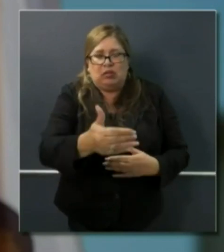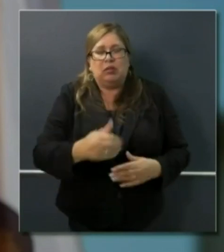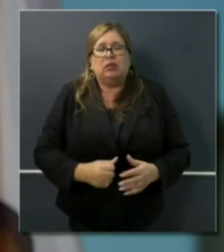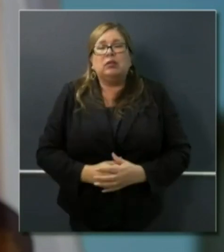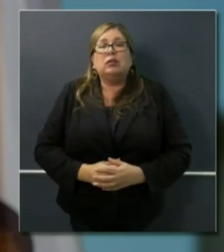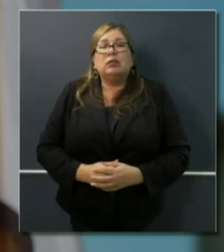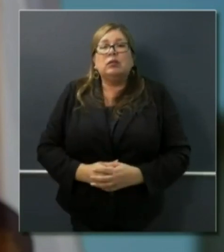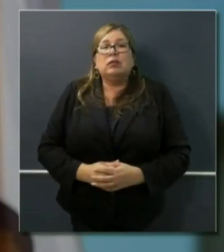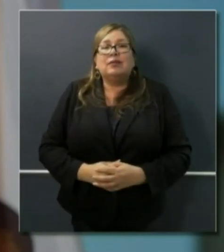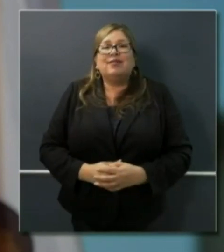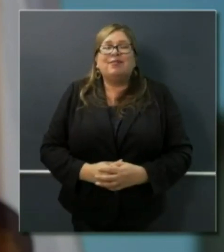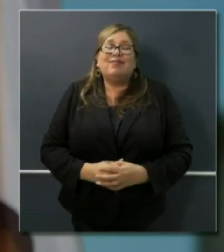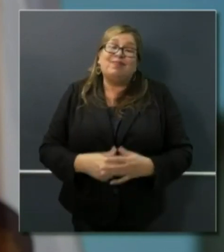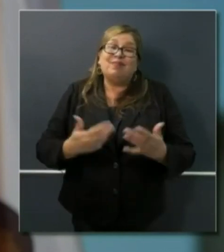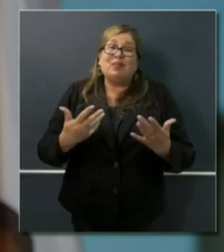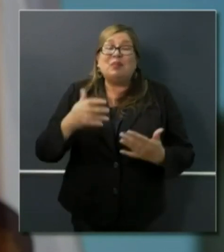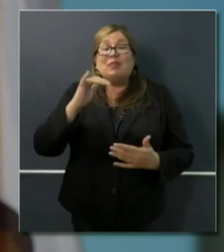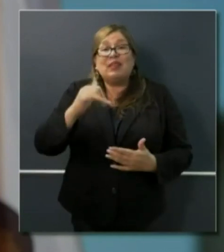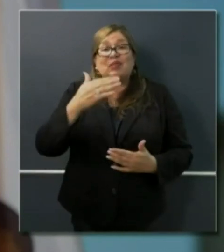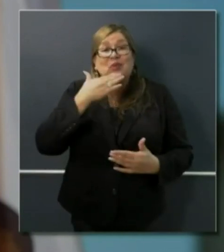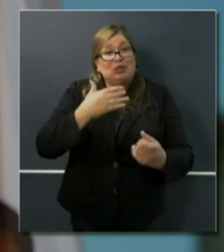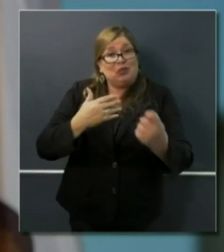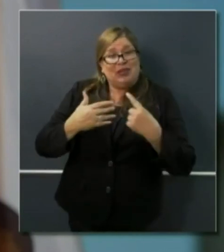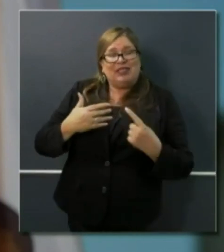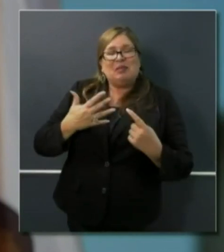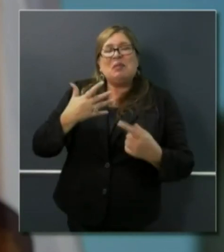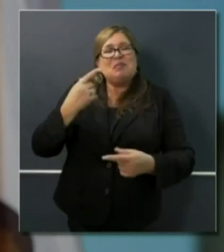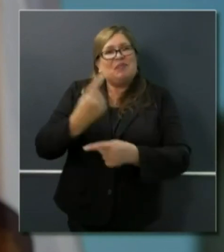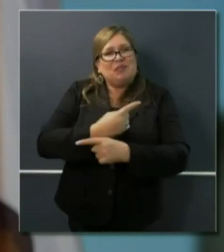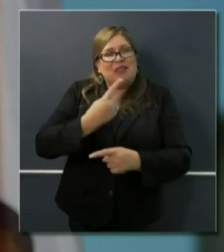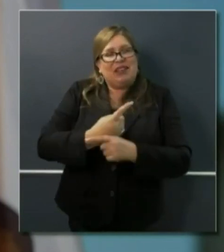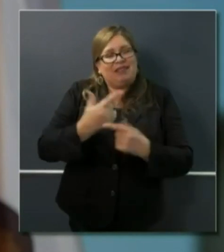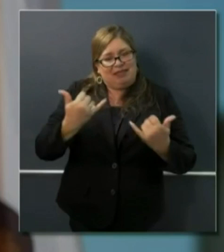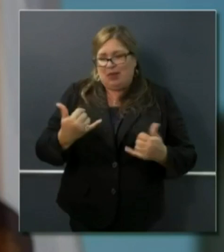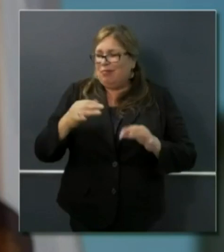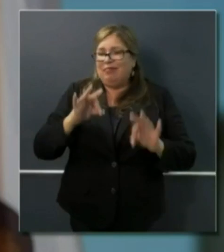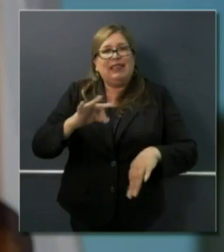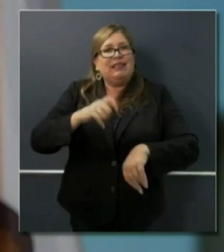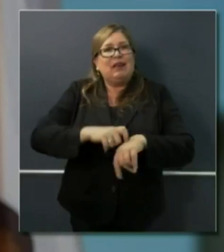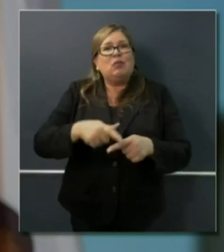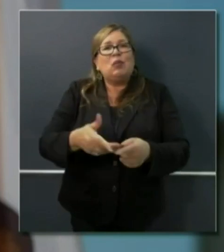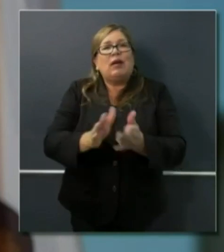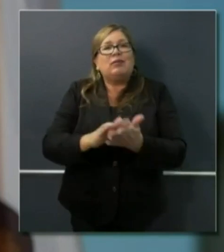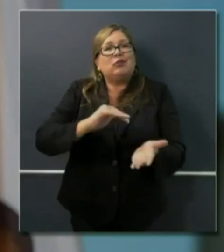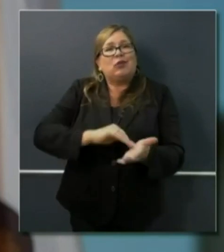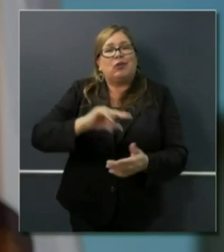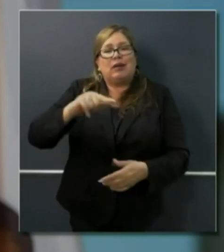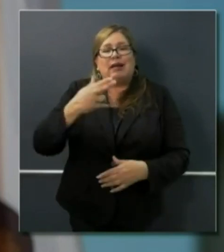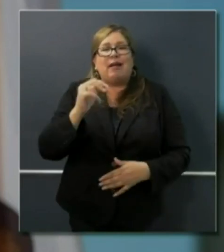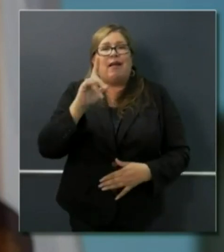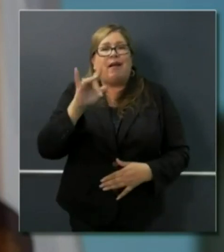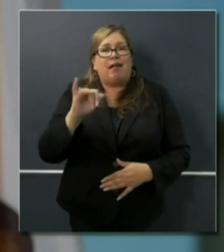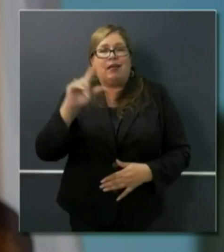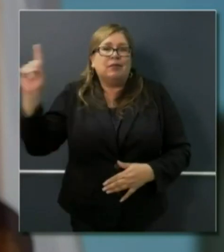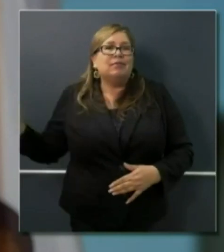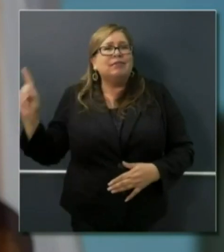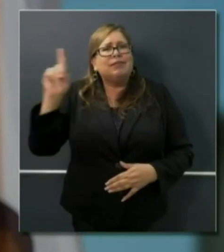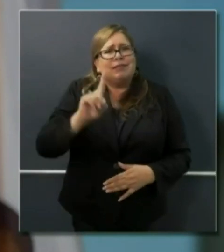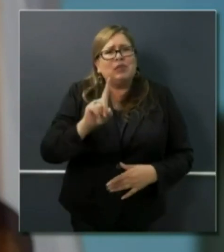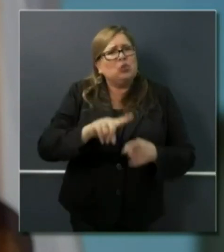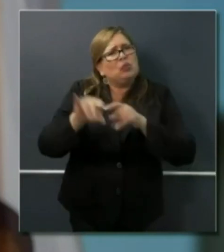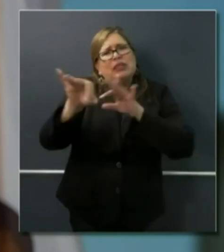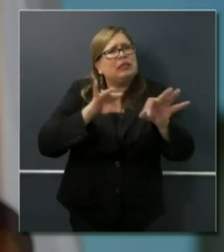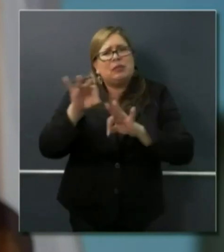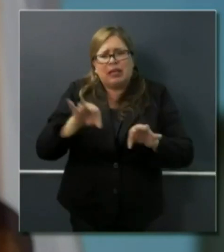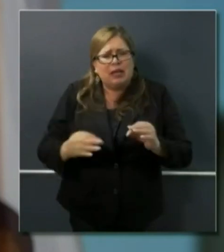a primer, I think it only appropriate, because he's standing right in front of me, that I asked Dr. Galley, who's led this effort, to talk a little